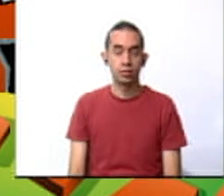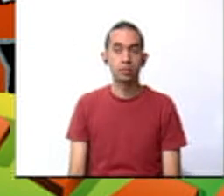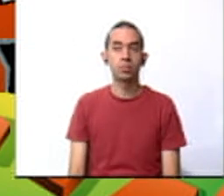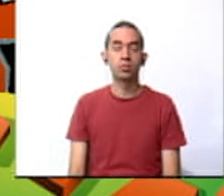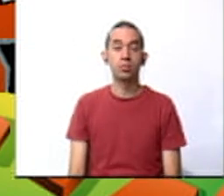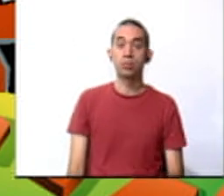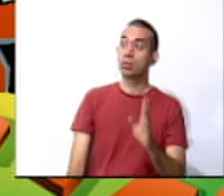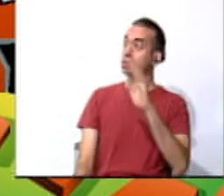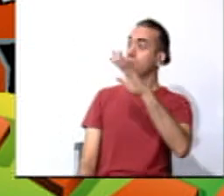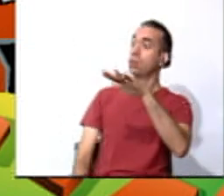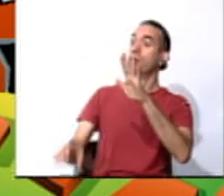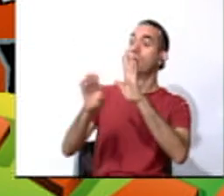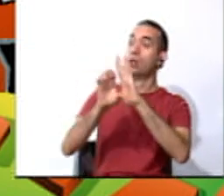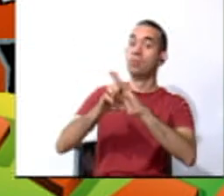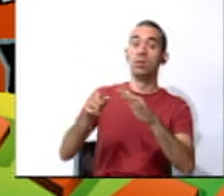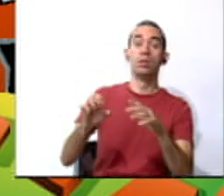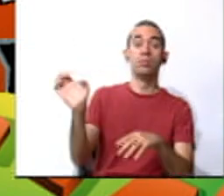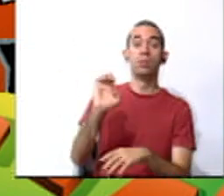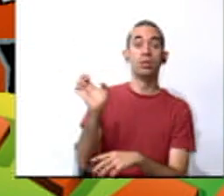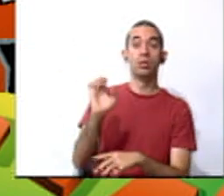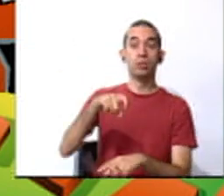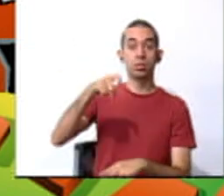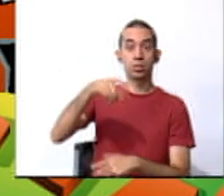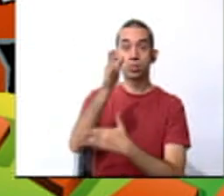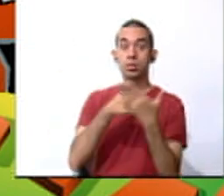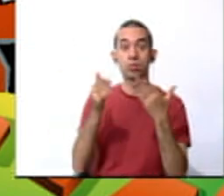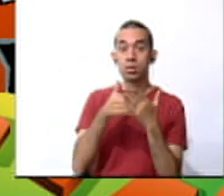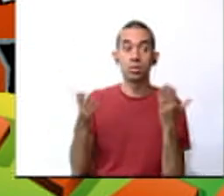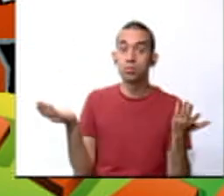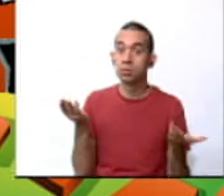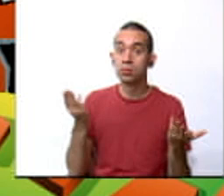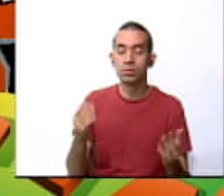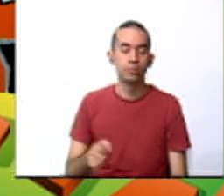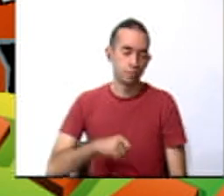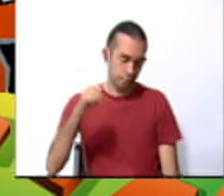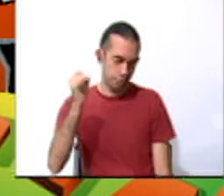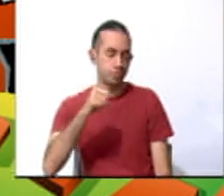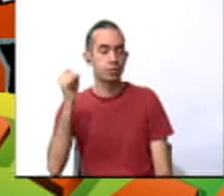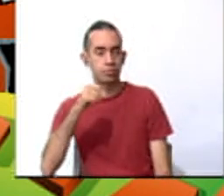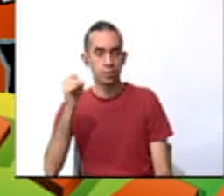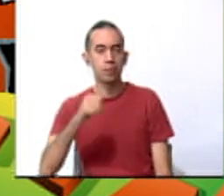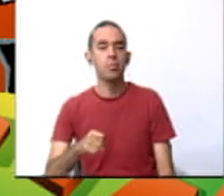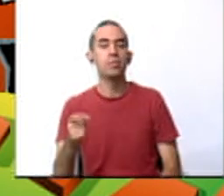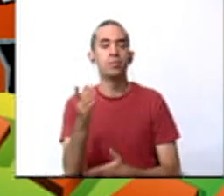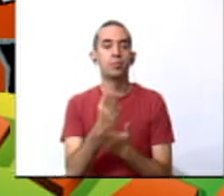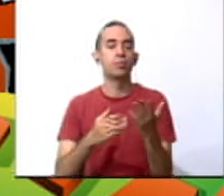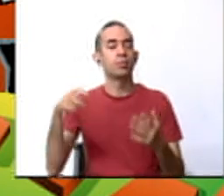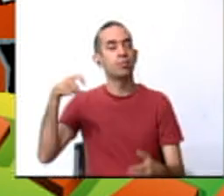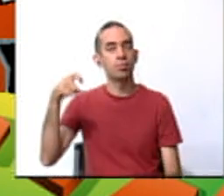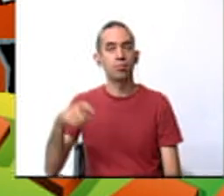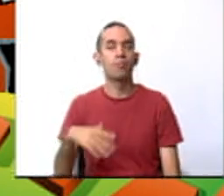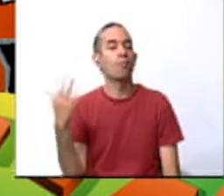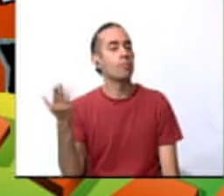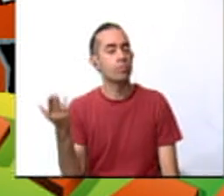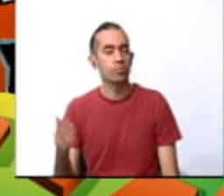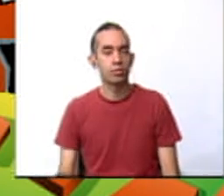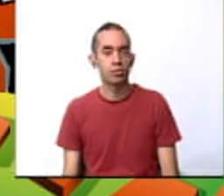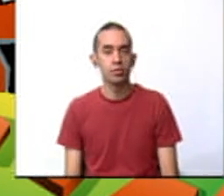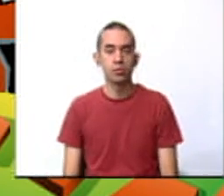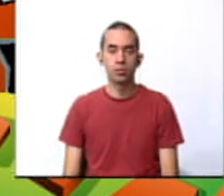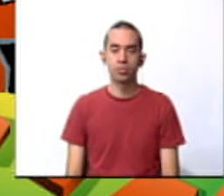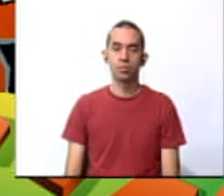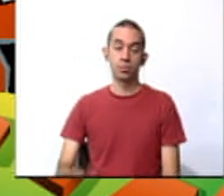And if we have an emergency, do we need something or anything? Yes, we need something. We need an